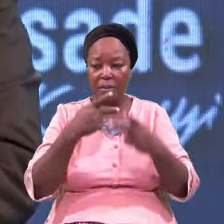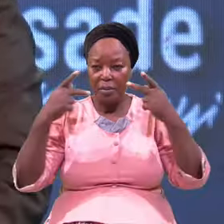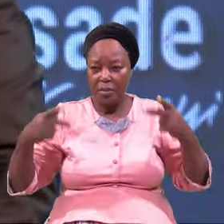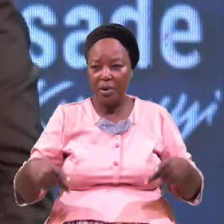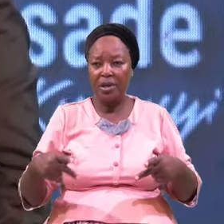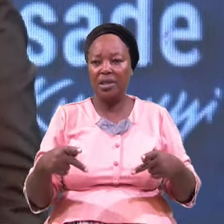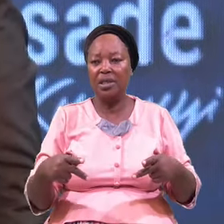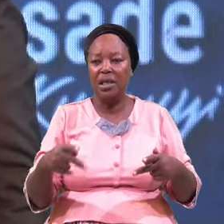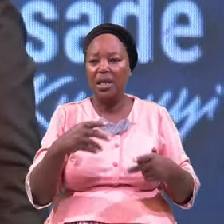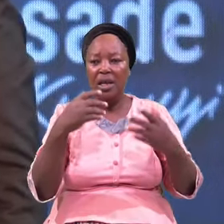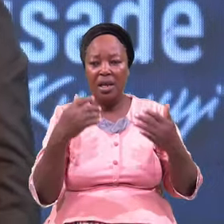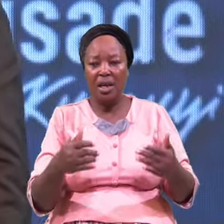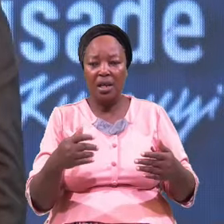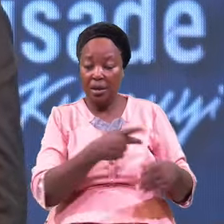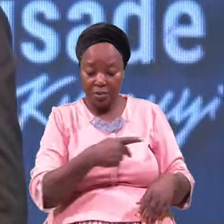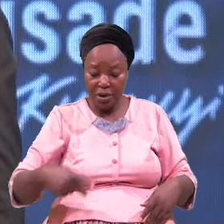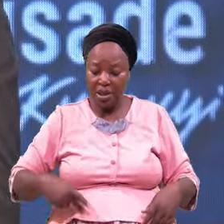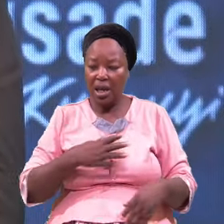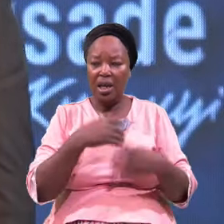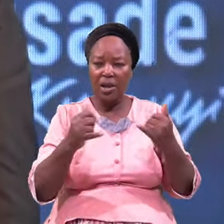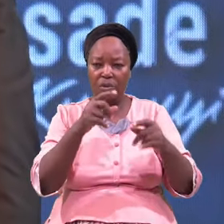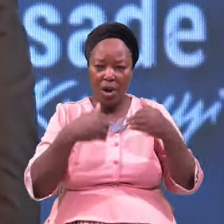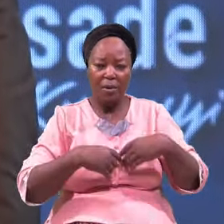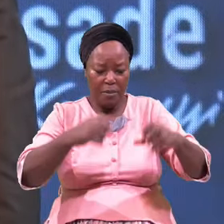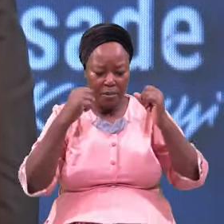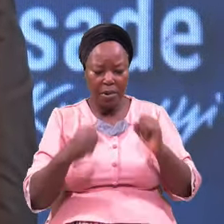Now You Have Power With God